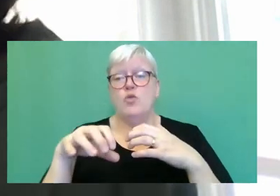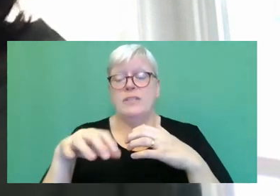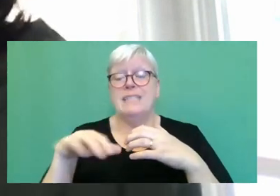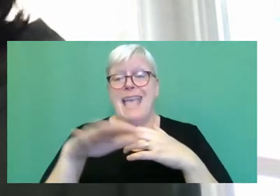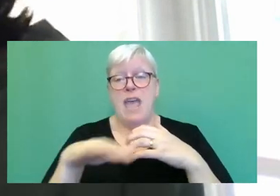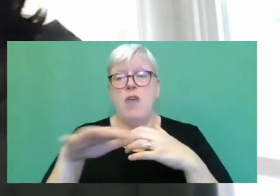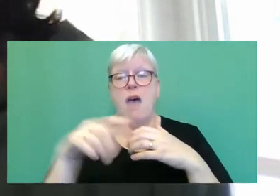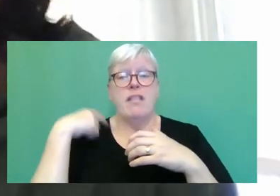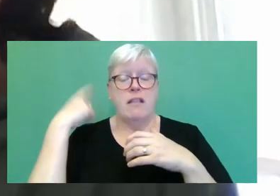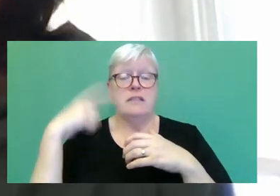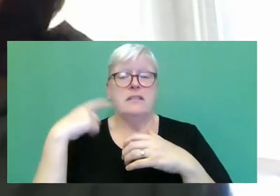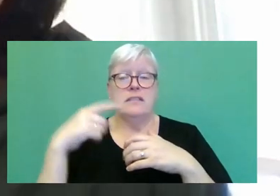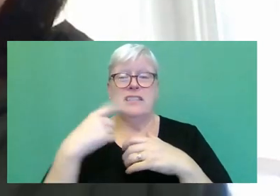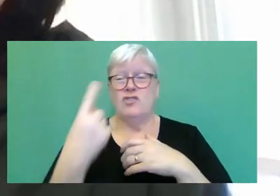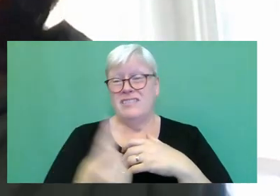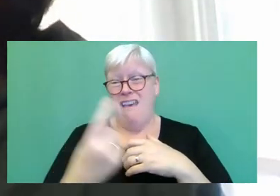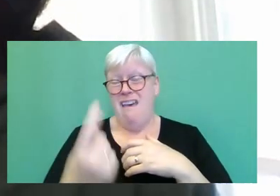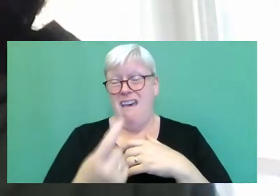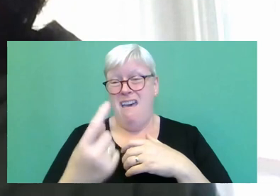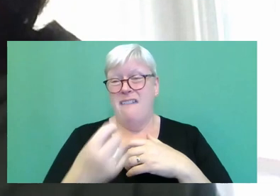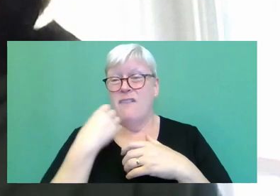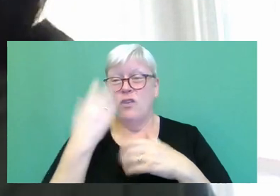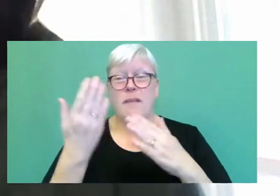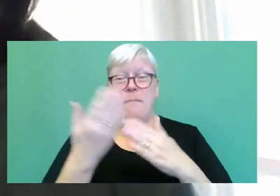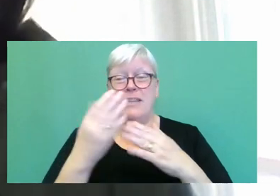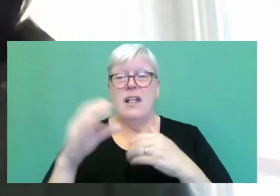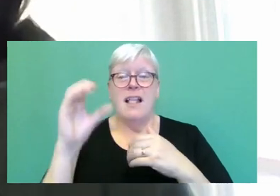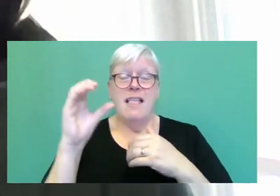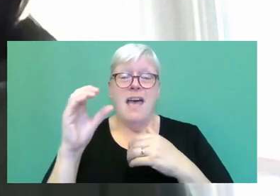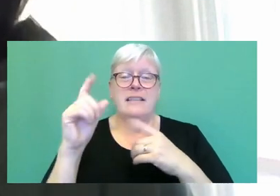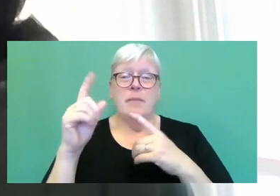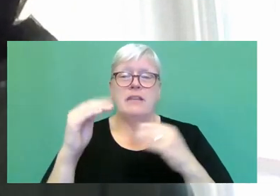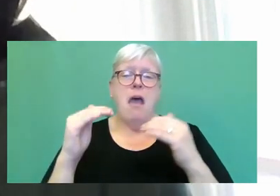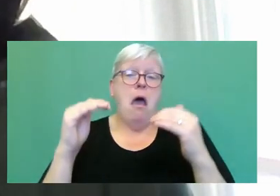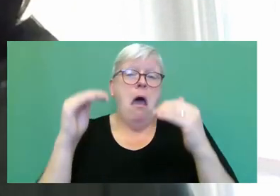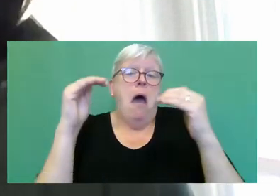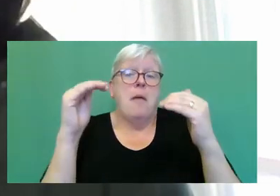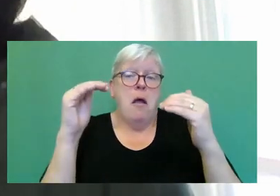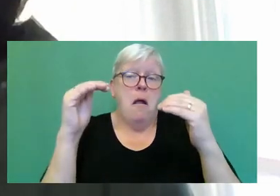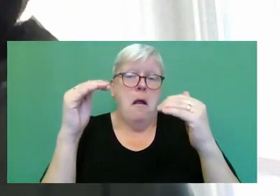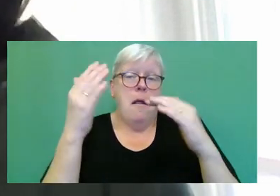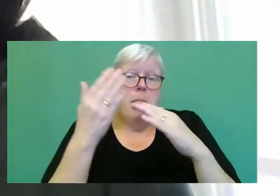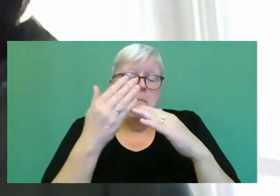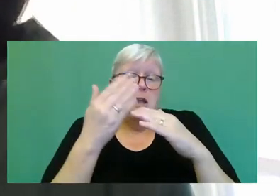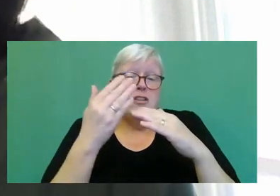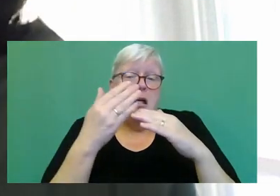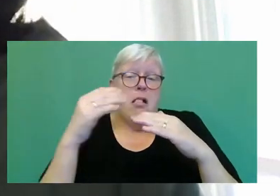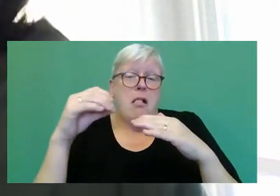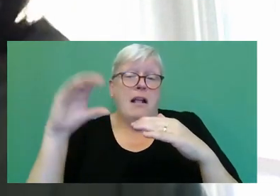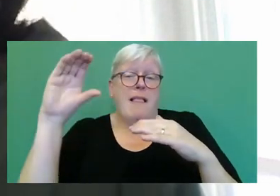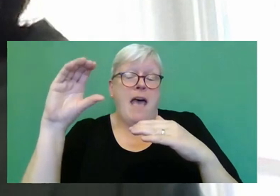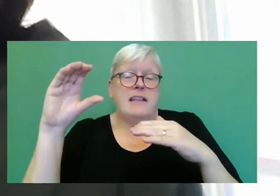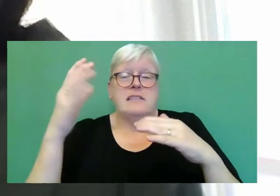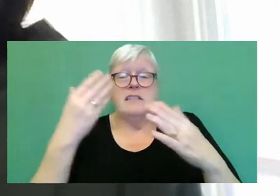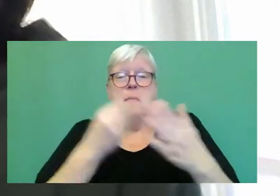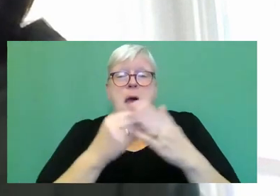she, well, she's also middle class, but she's upper middle class, like she's properly posh and she's moneyed. So